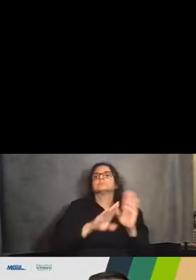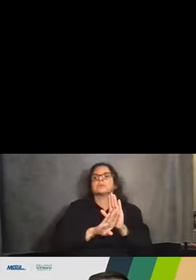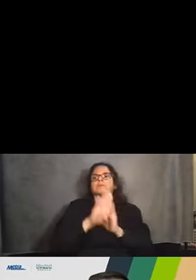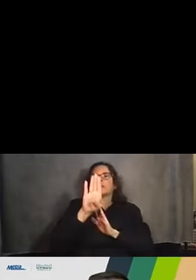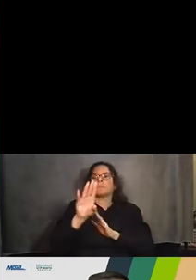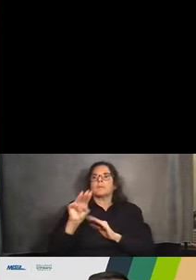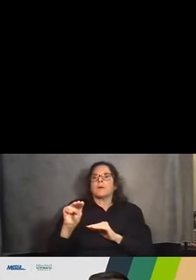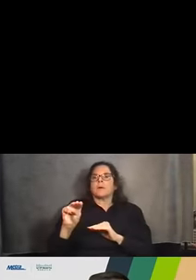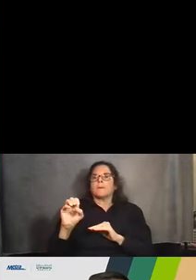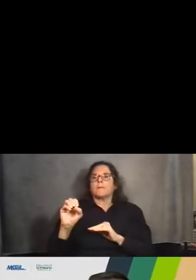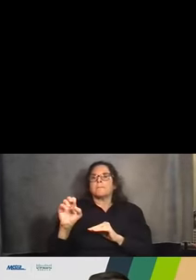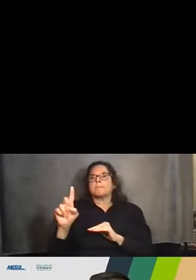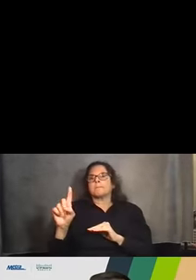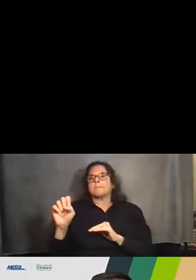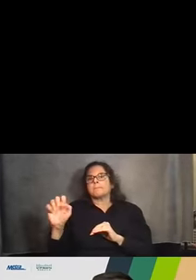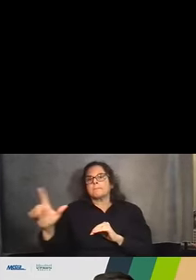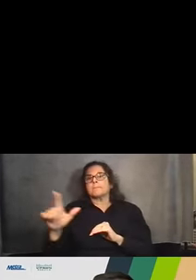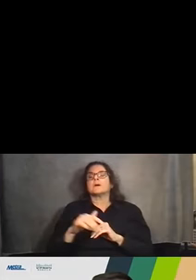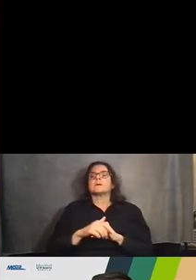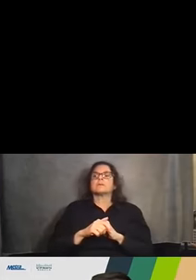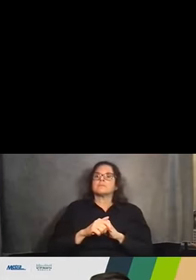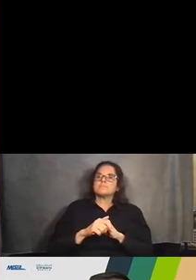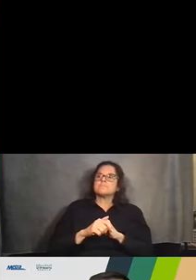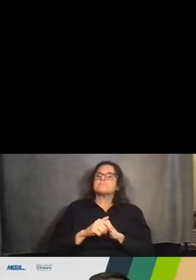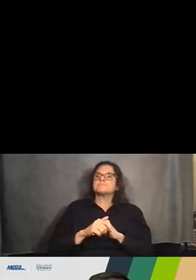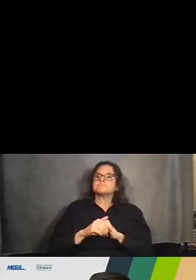noise and vibration level measurements.